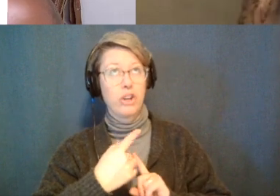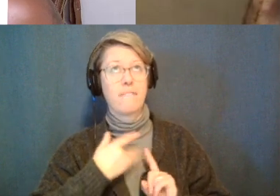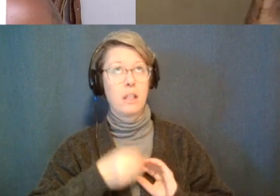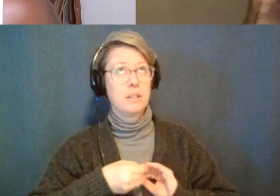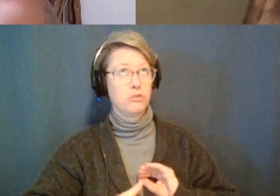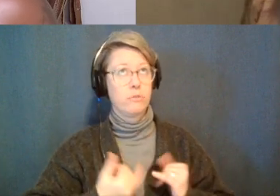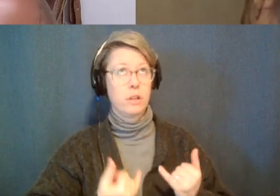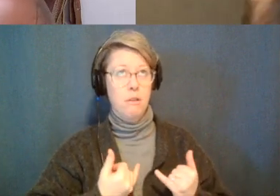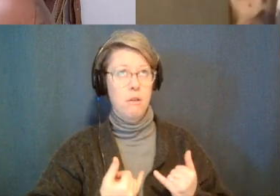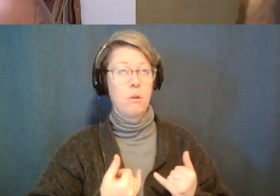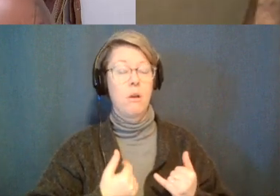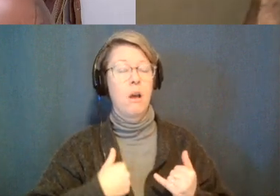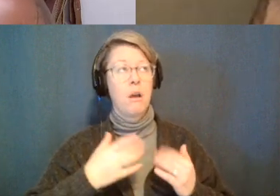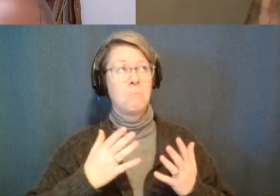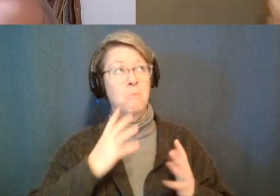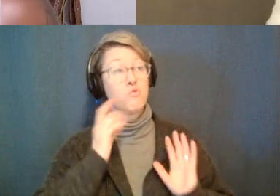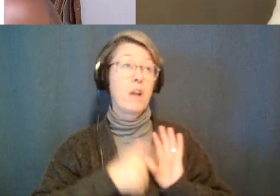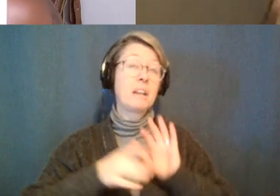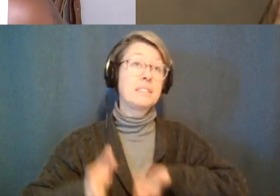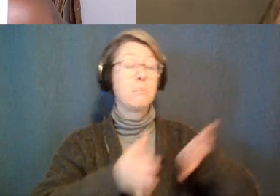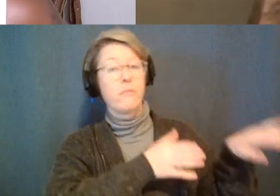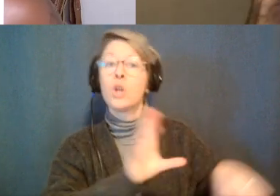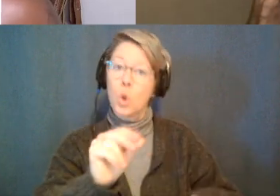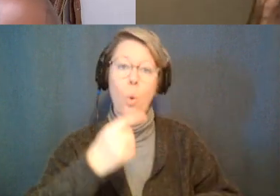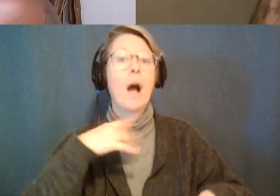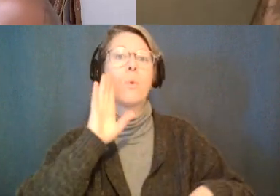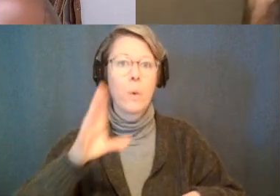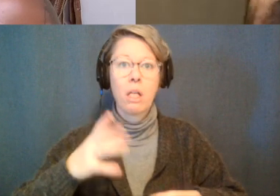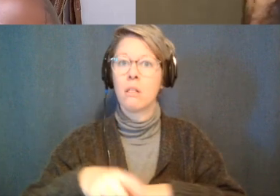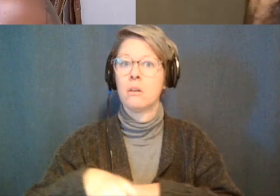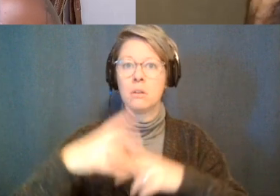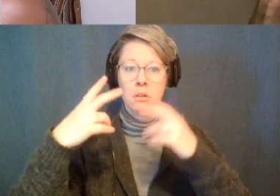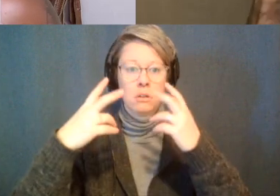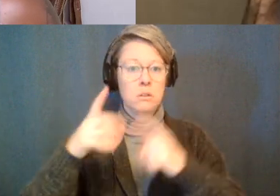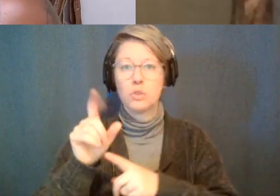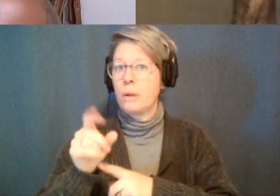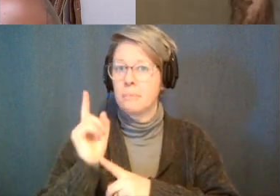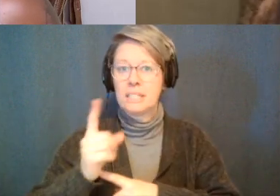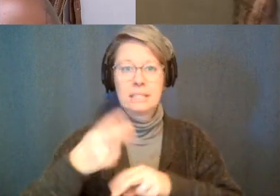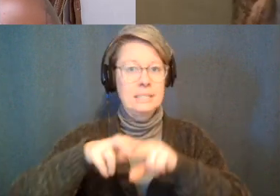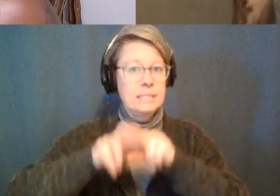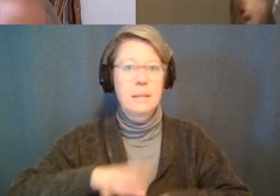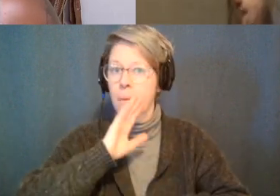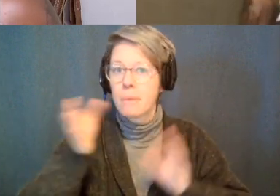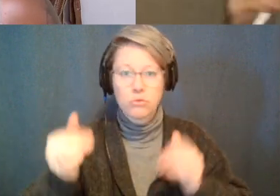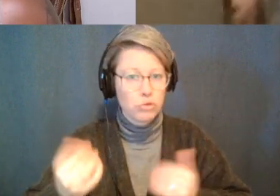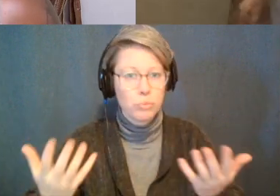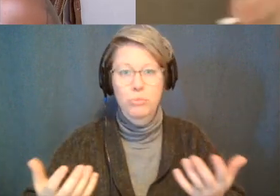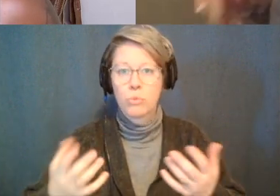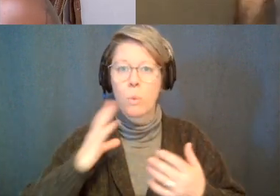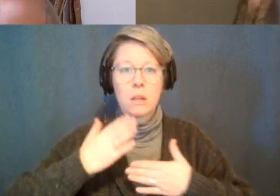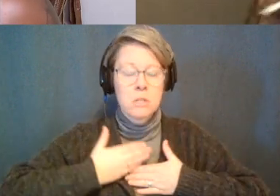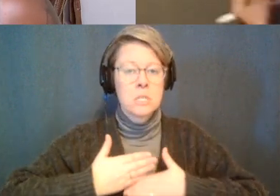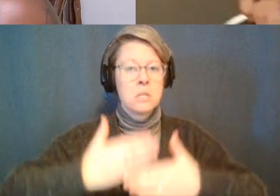instead of just moving on i'm gonna go you know for 20 minutes and just sit in my bedroom and i'm going to breathe